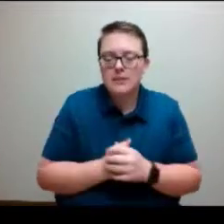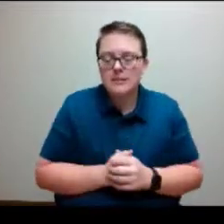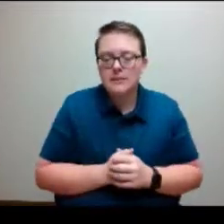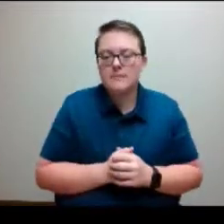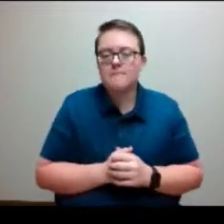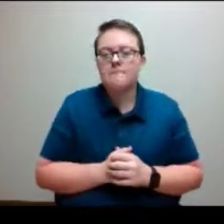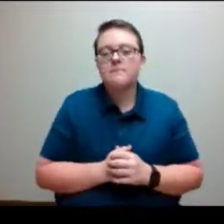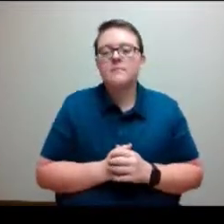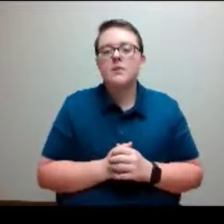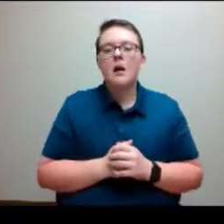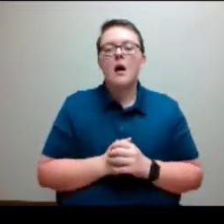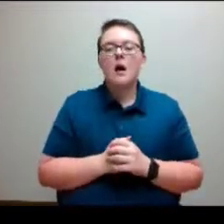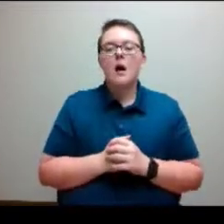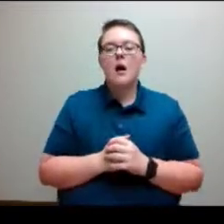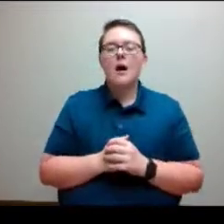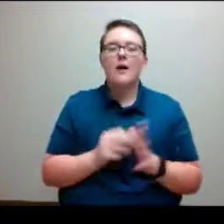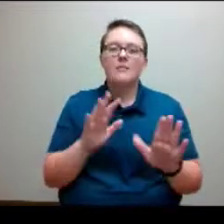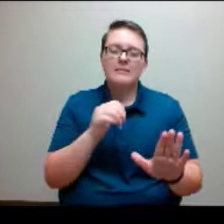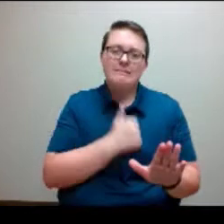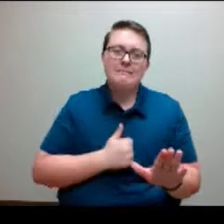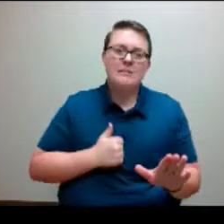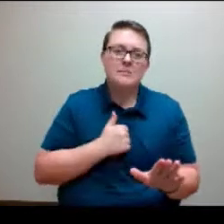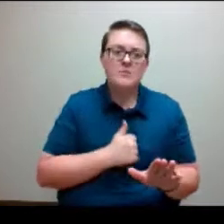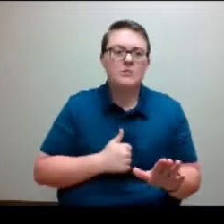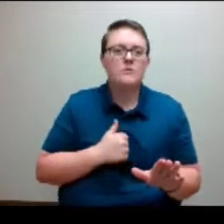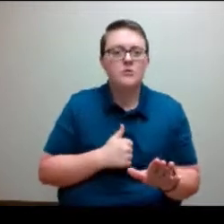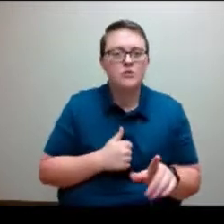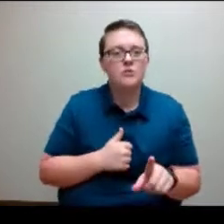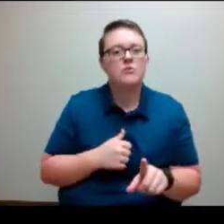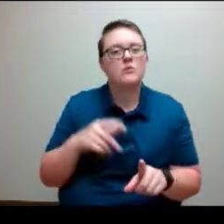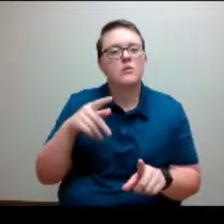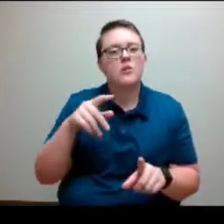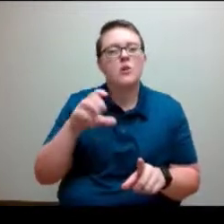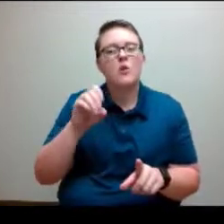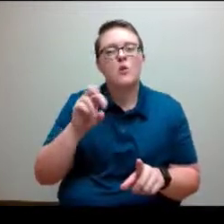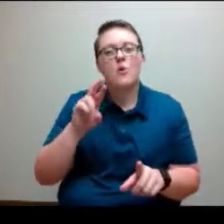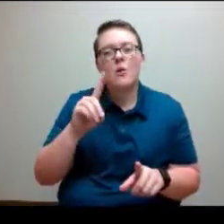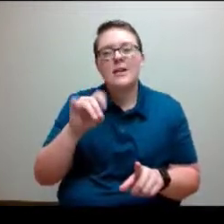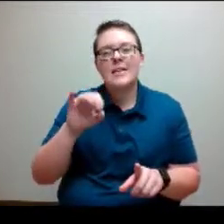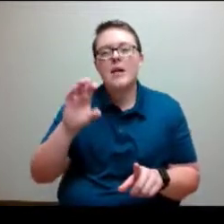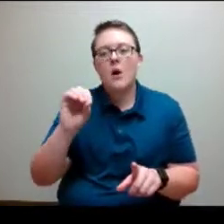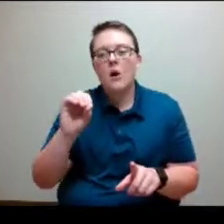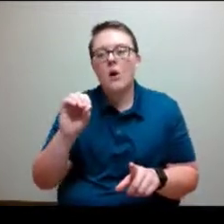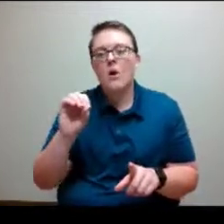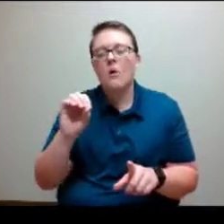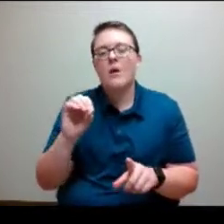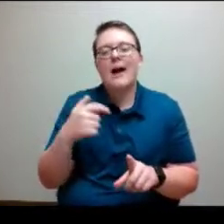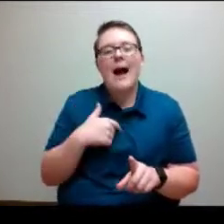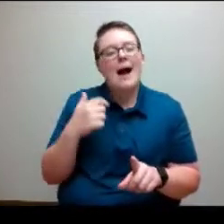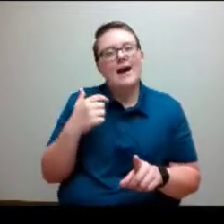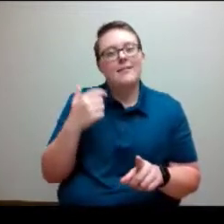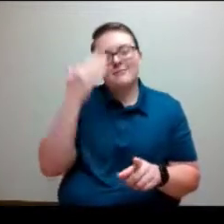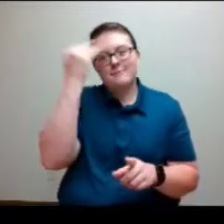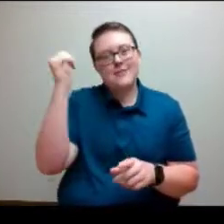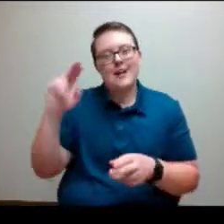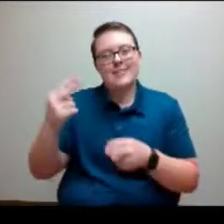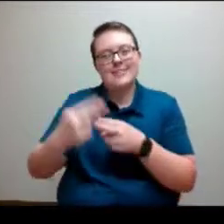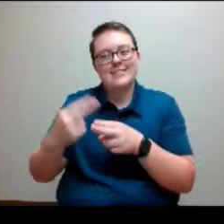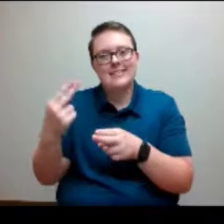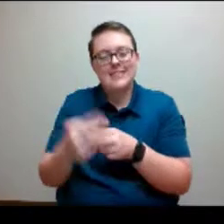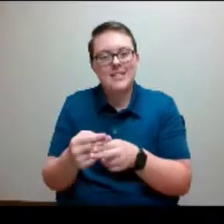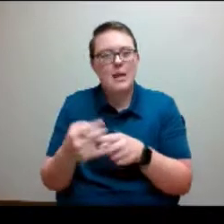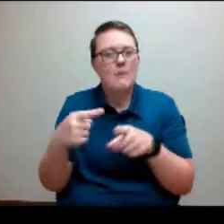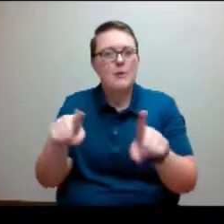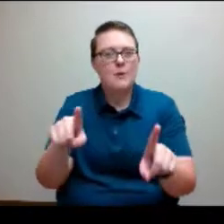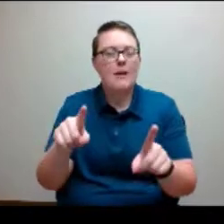I need to apologize to Pete Portillo. I failed to mention him on our committee team, our Connections Week committee